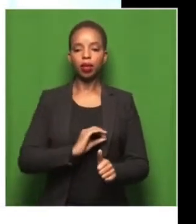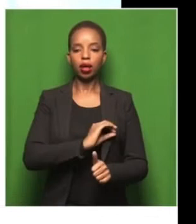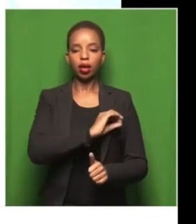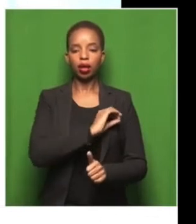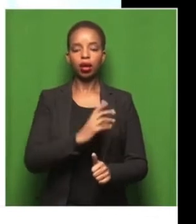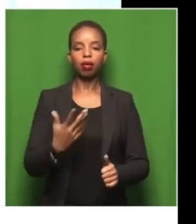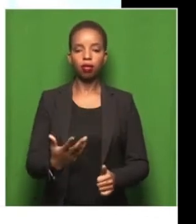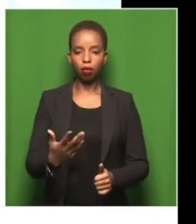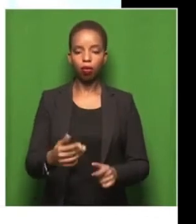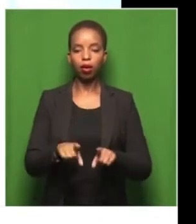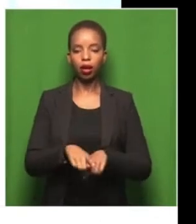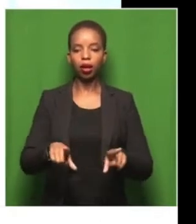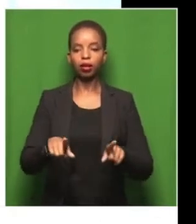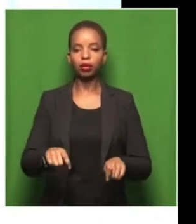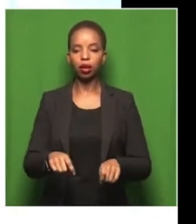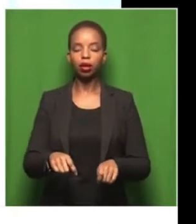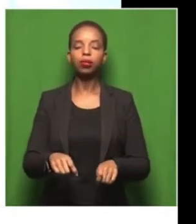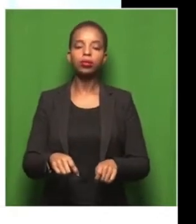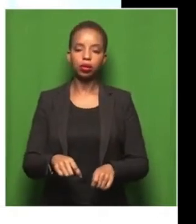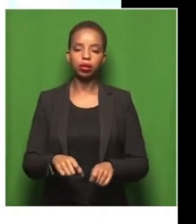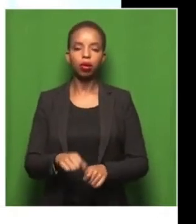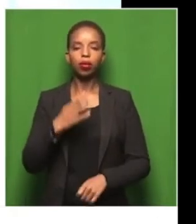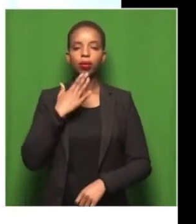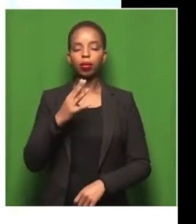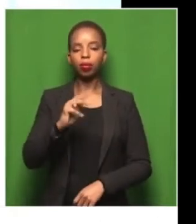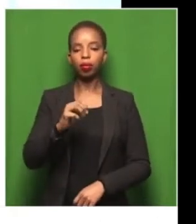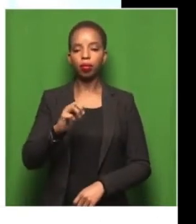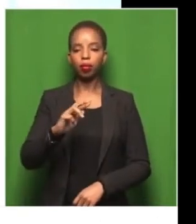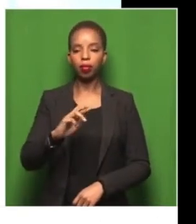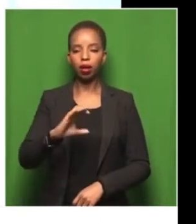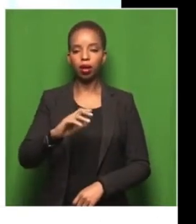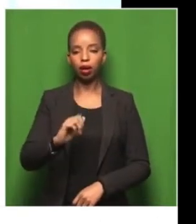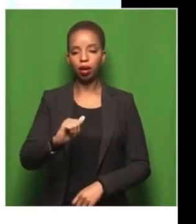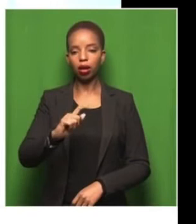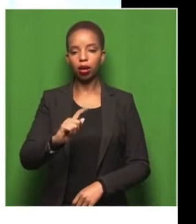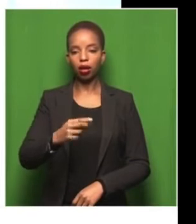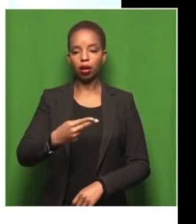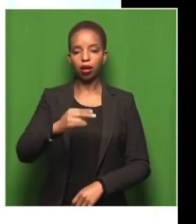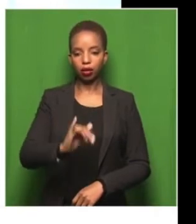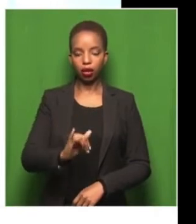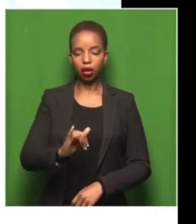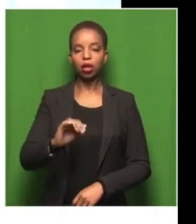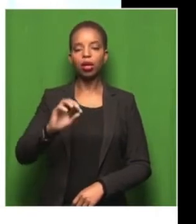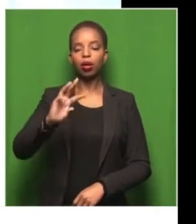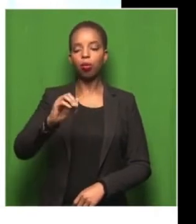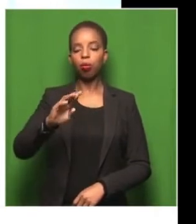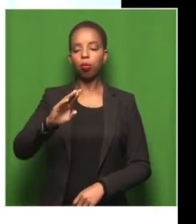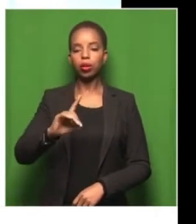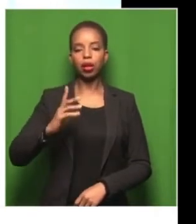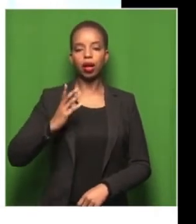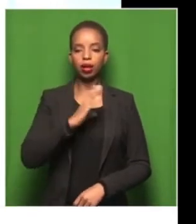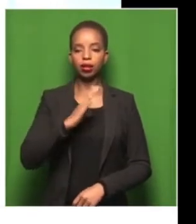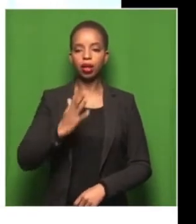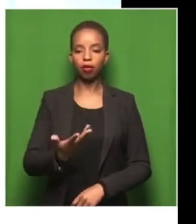Cape Town through Joy McCarthy, who is the ward councillor of Tableview. And yeah, she put me in contact with